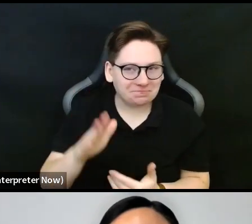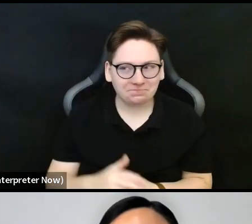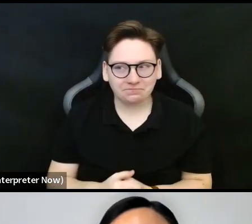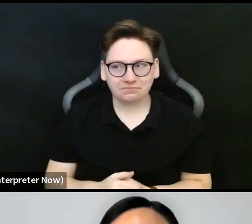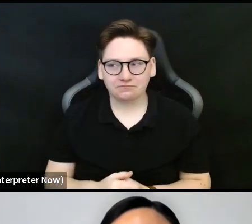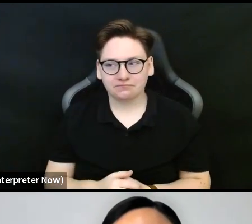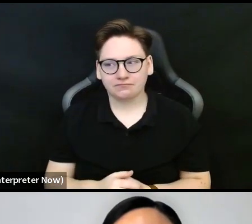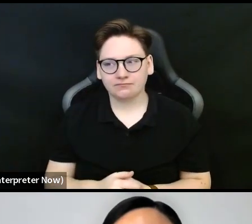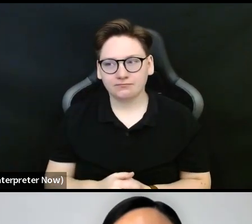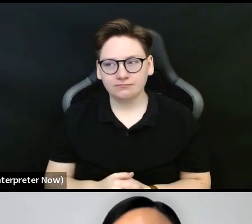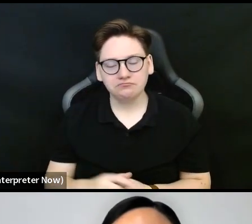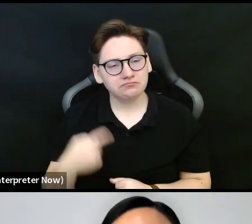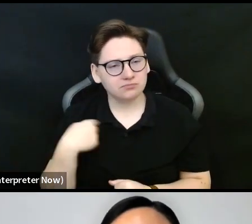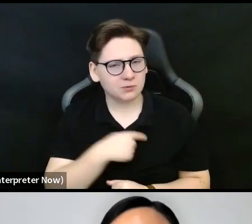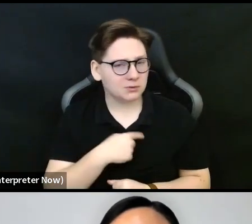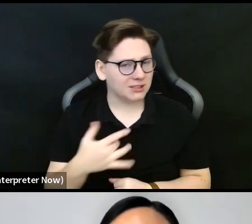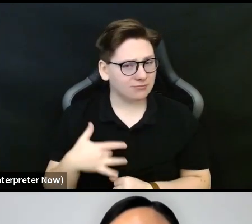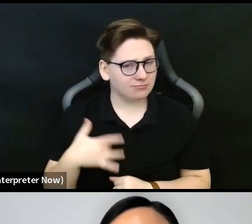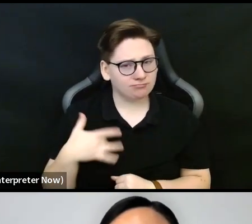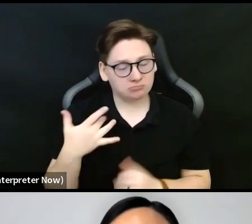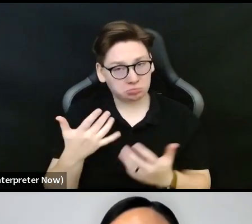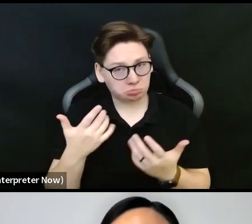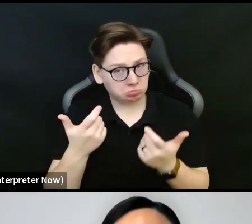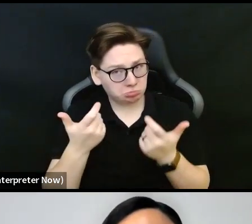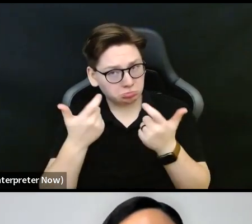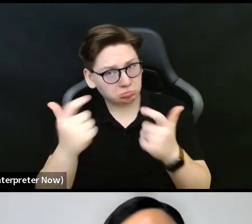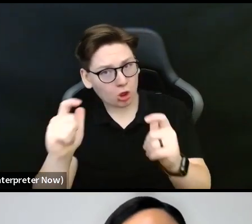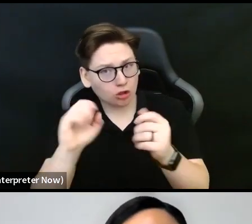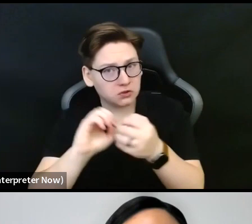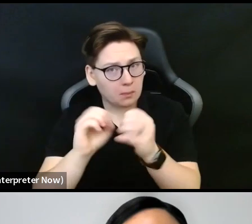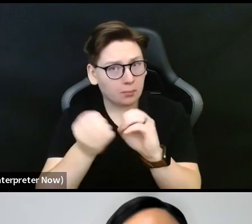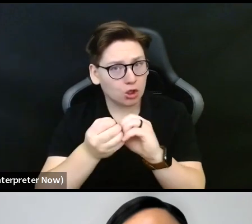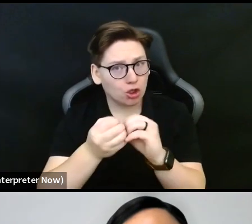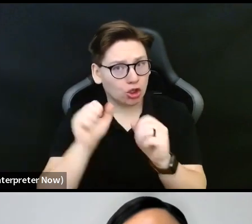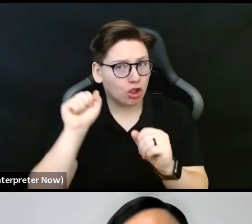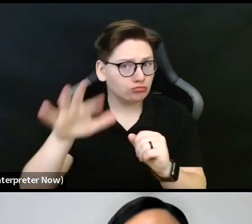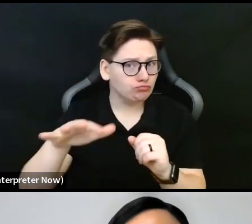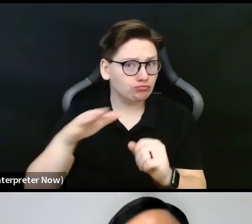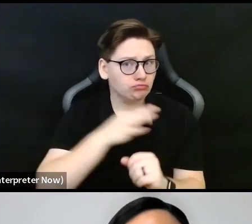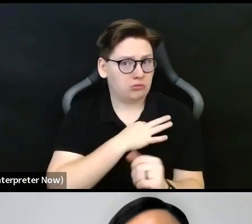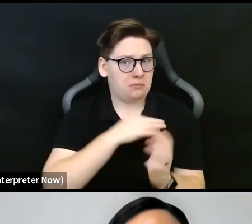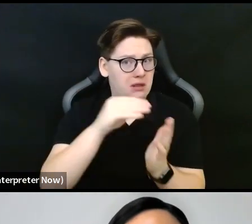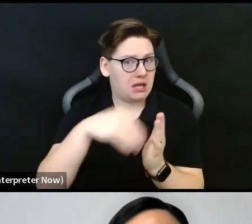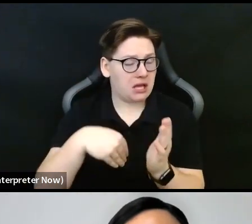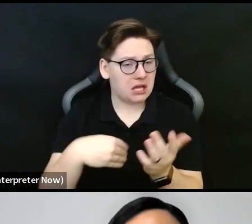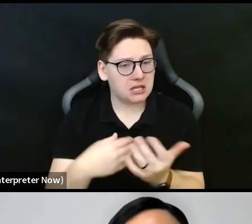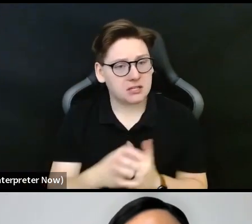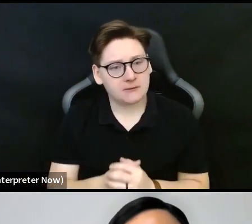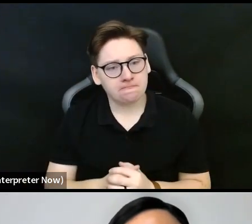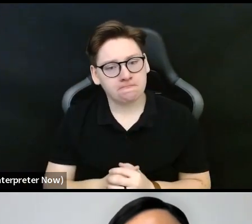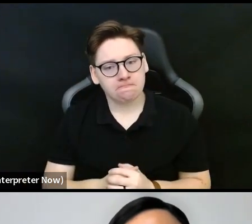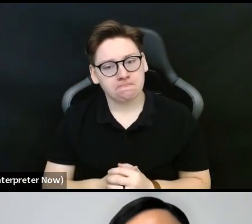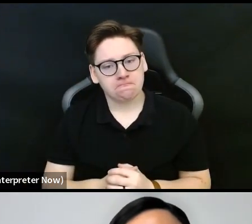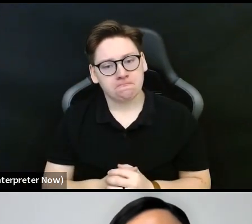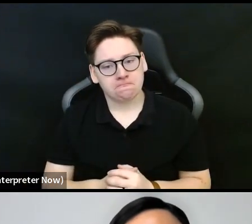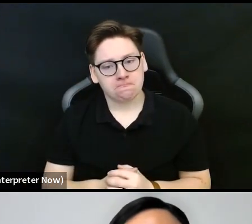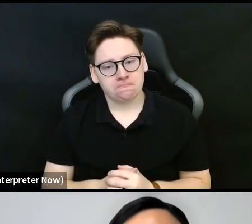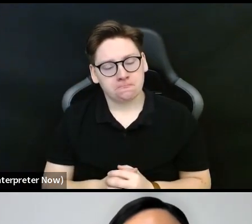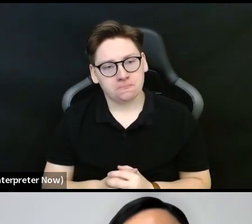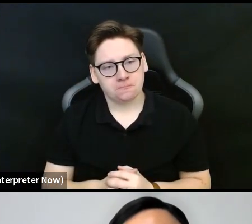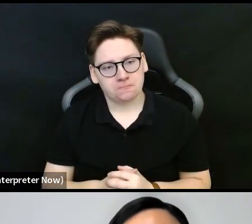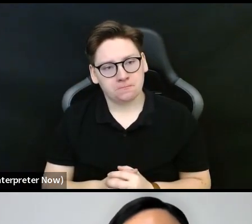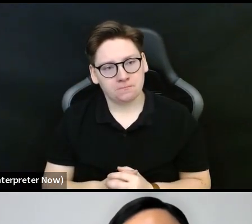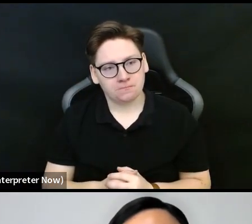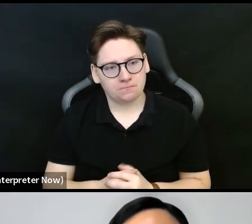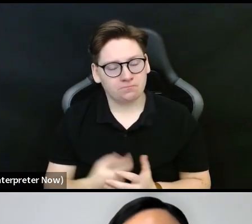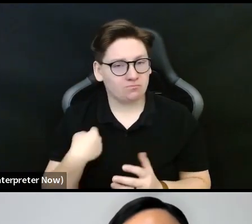a large number of applications and we're anticipating those